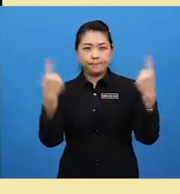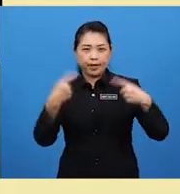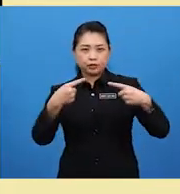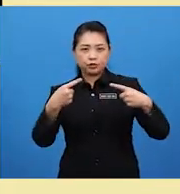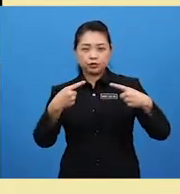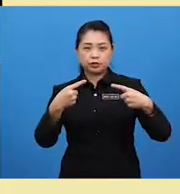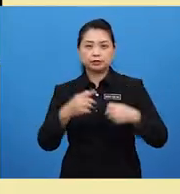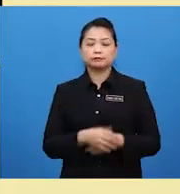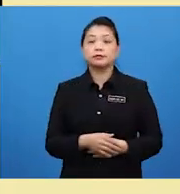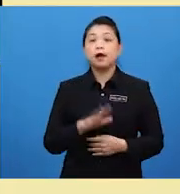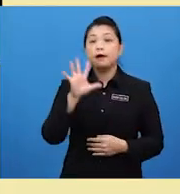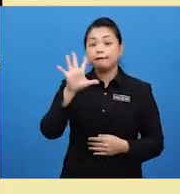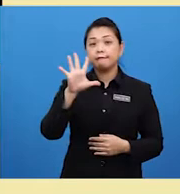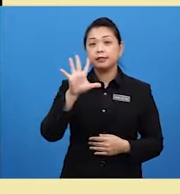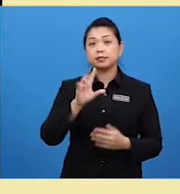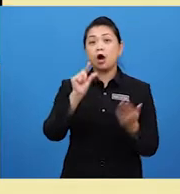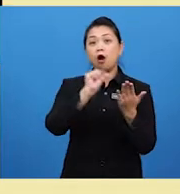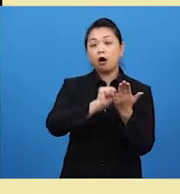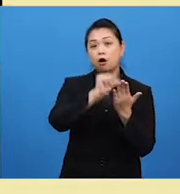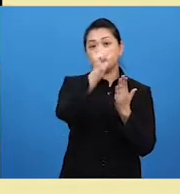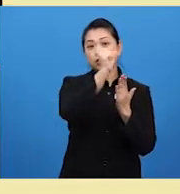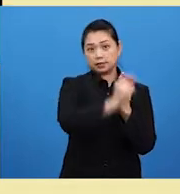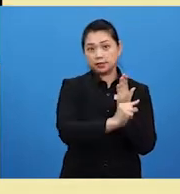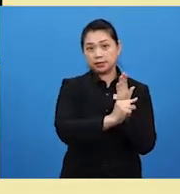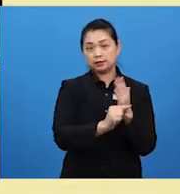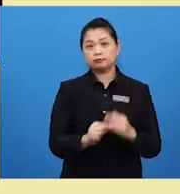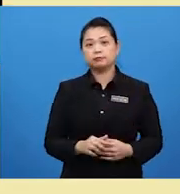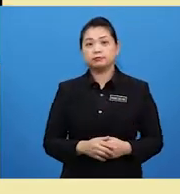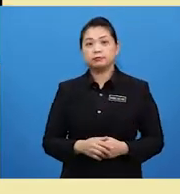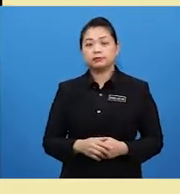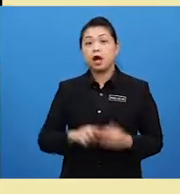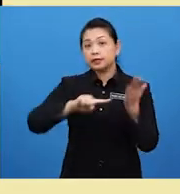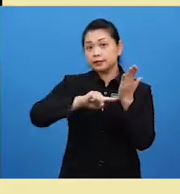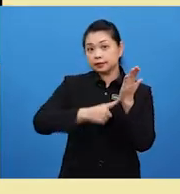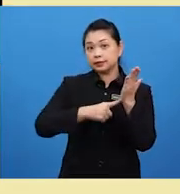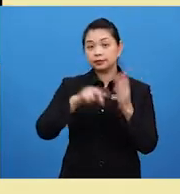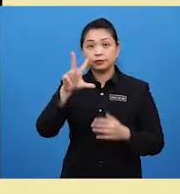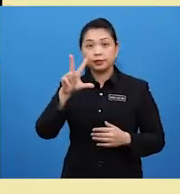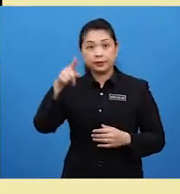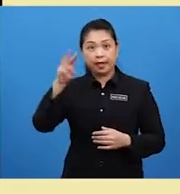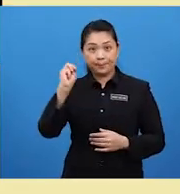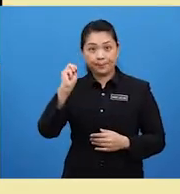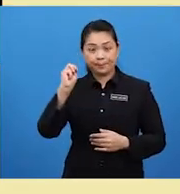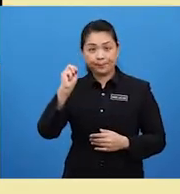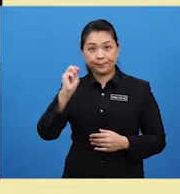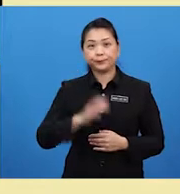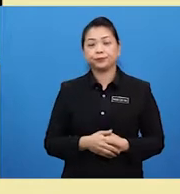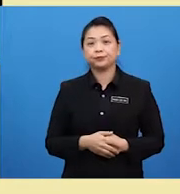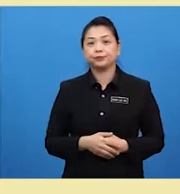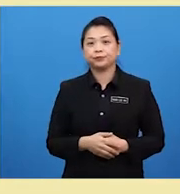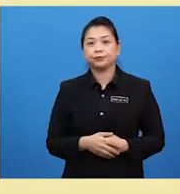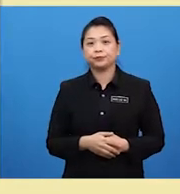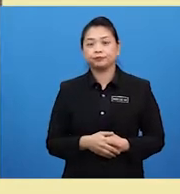5 August. Kick-off at 3pm Main Stadium. The next advert.